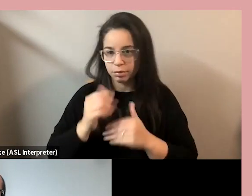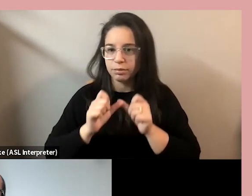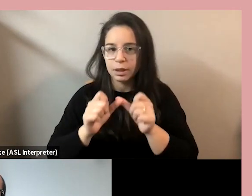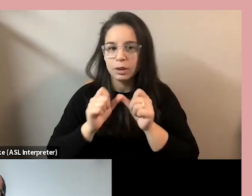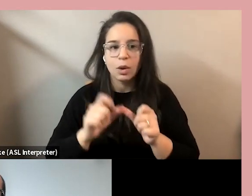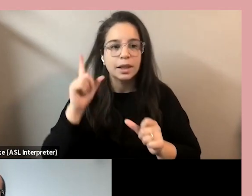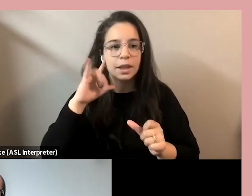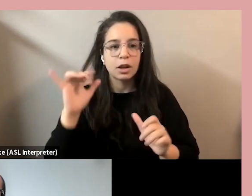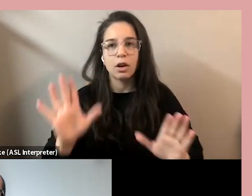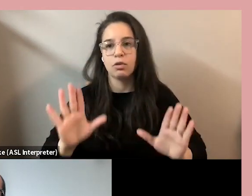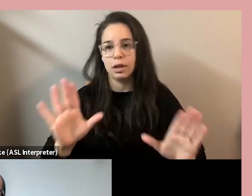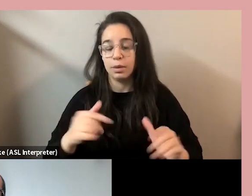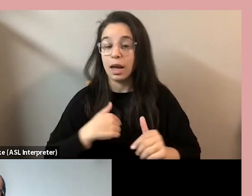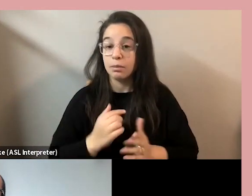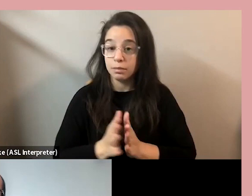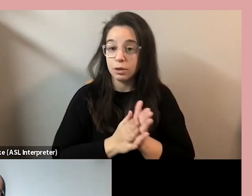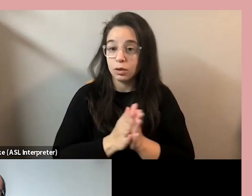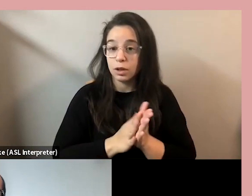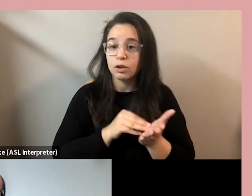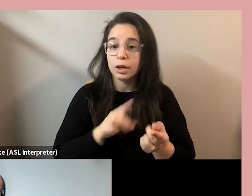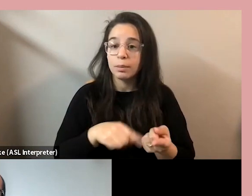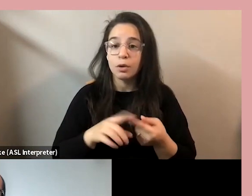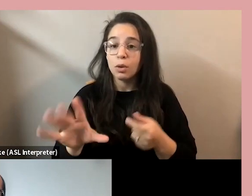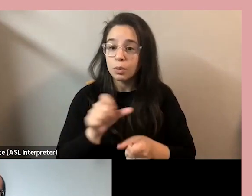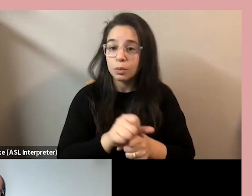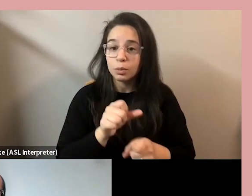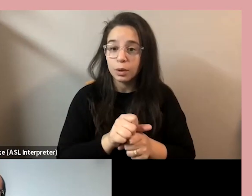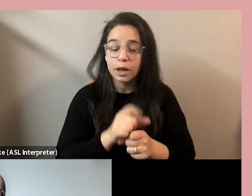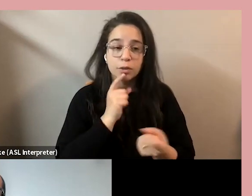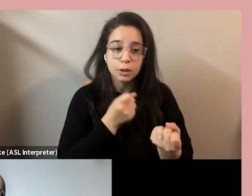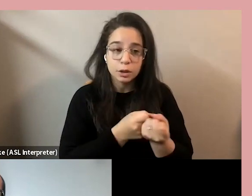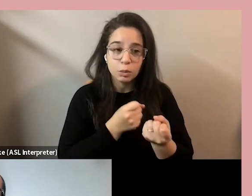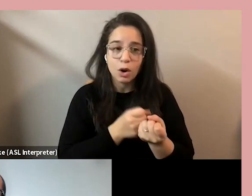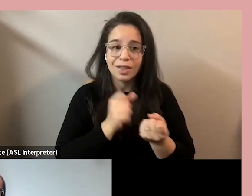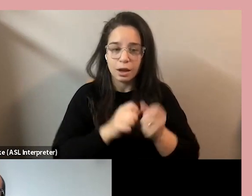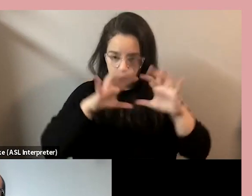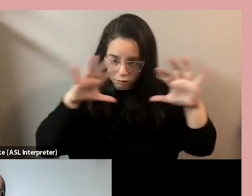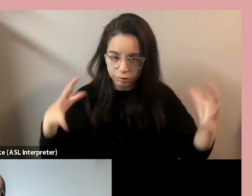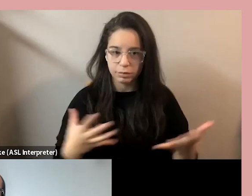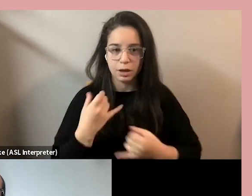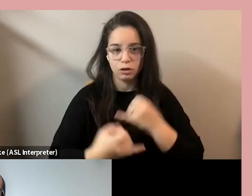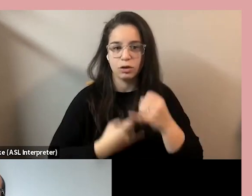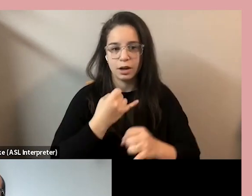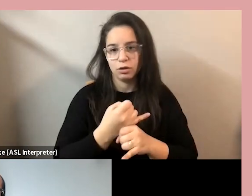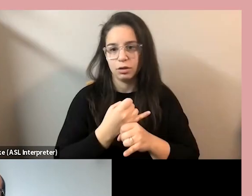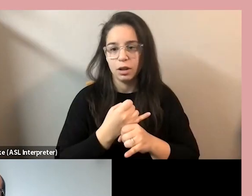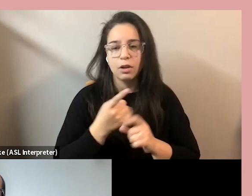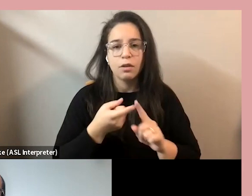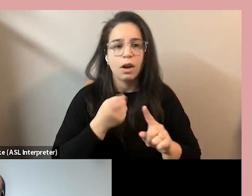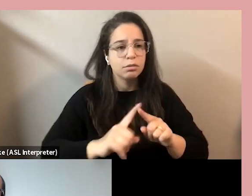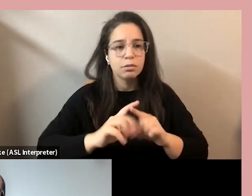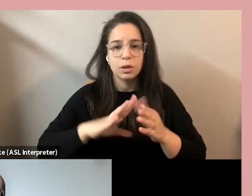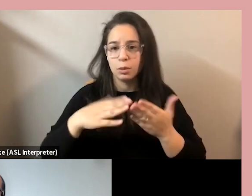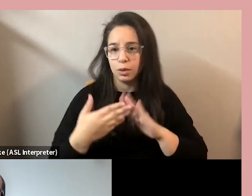sounds incredible. I was really interested to hear about the work that you're doing really to support the diaspora from all these different communities because